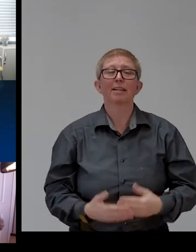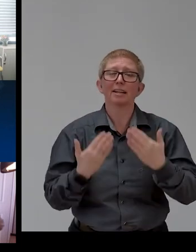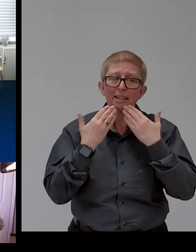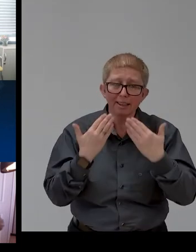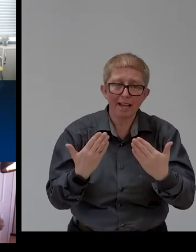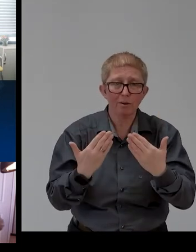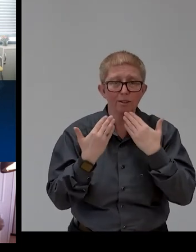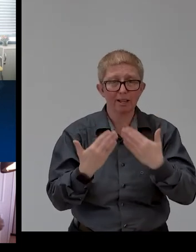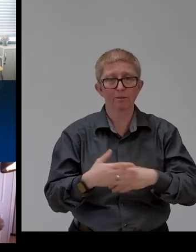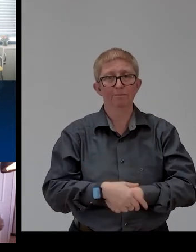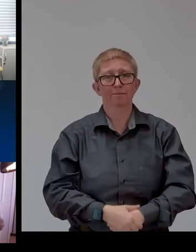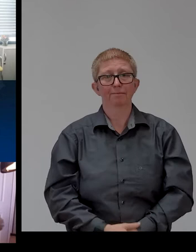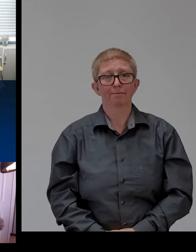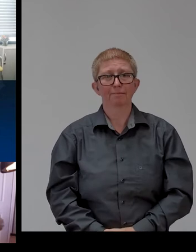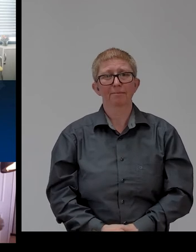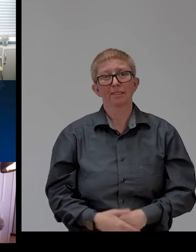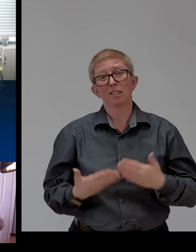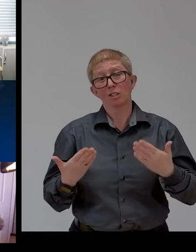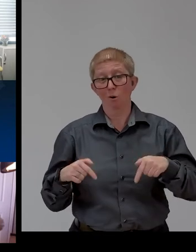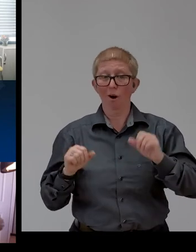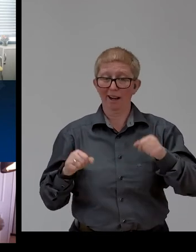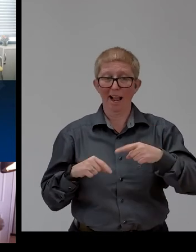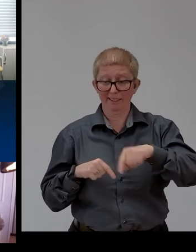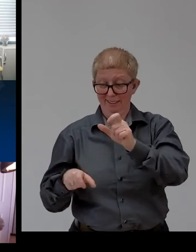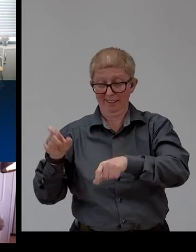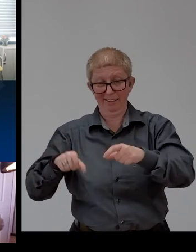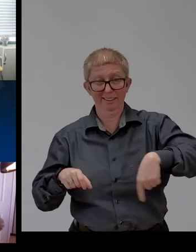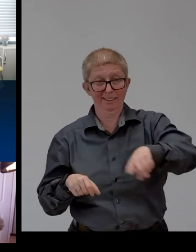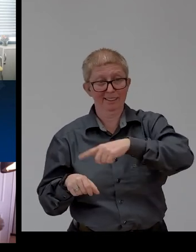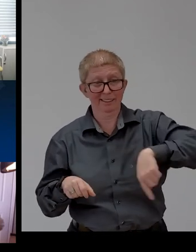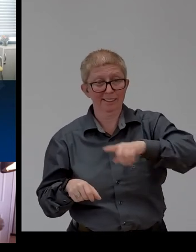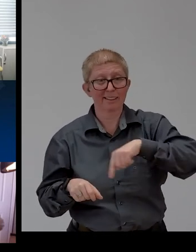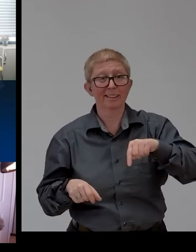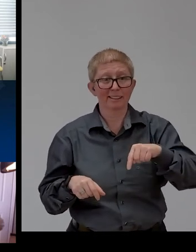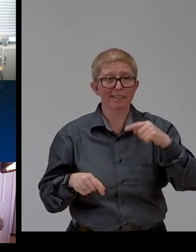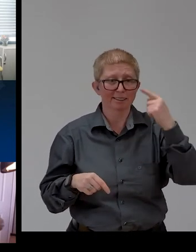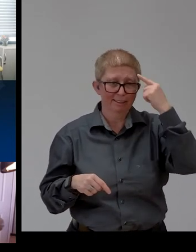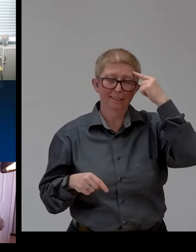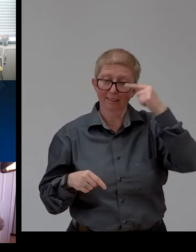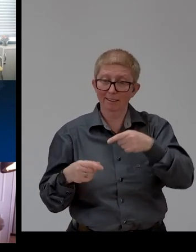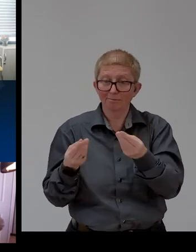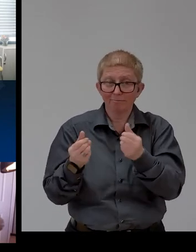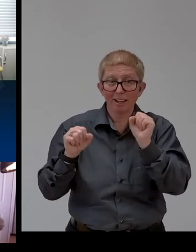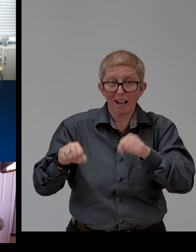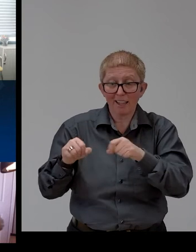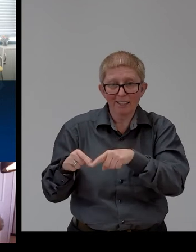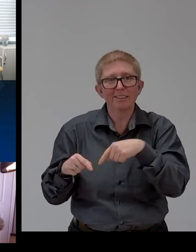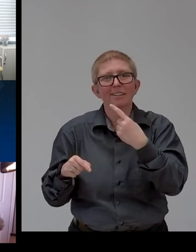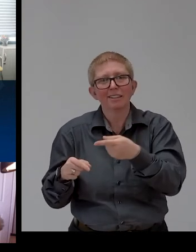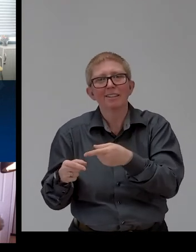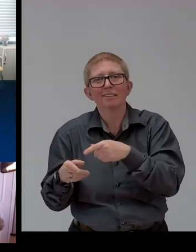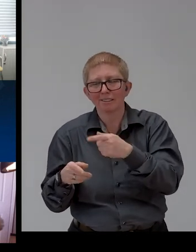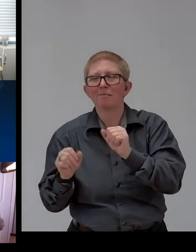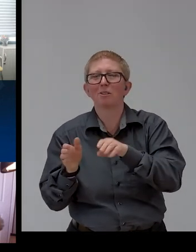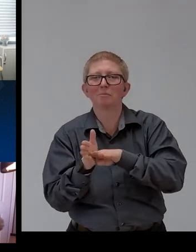you can know the hidden talent of these beneficiaries and take advantage of big opportunities in the fast-growing multimedia field. Thank